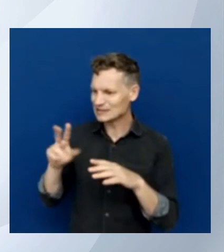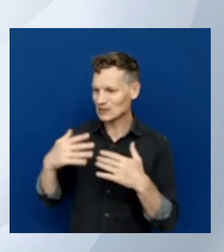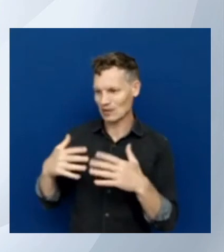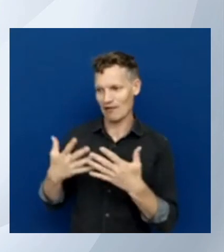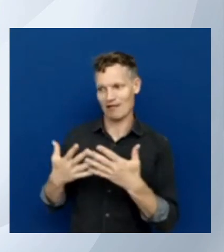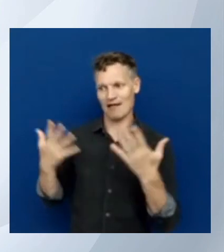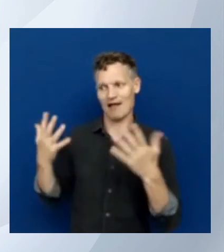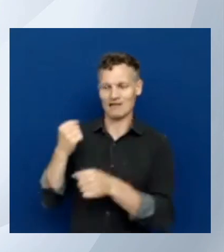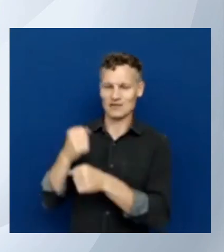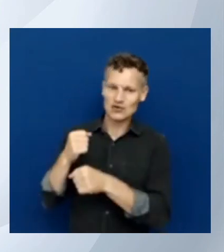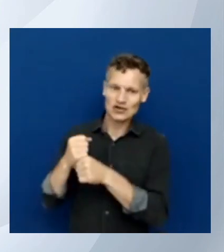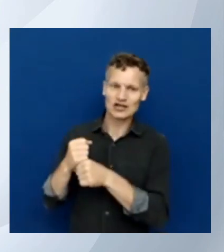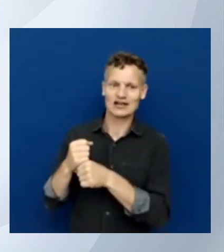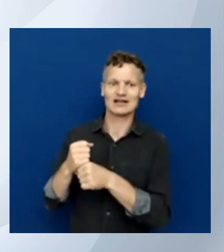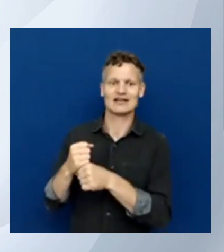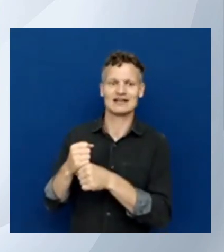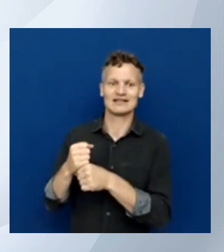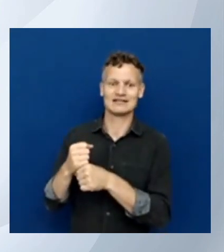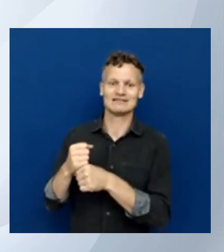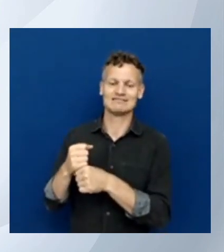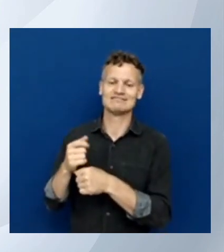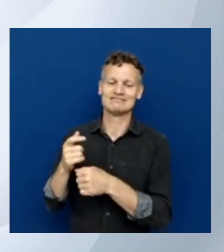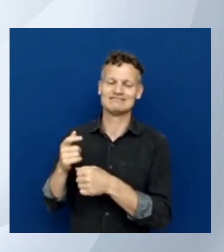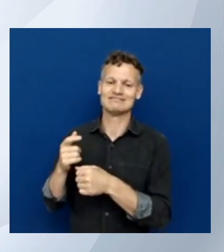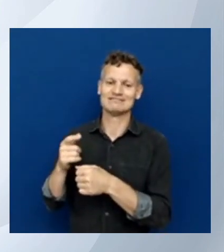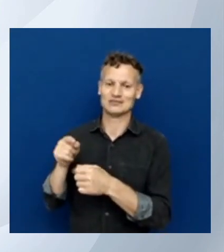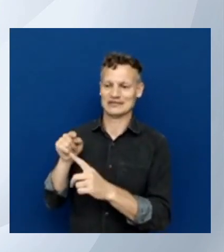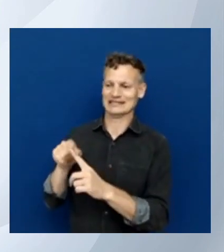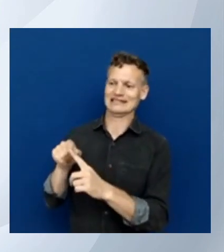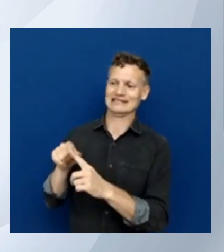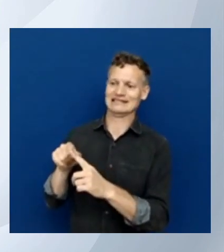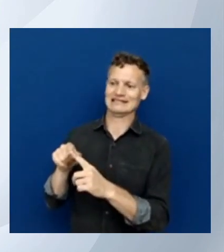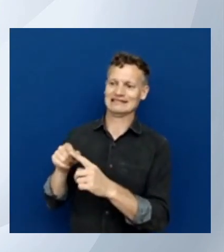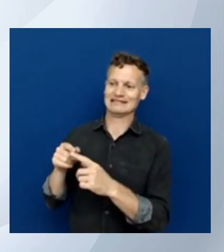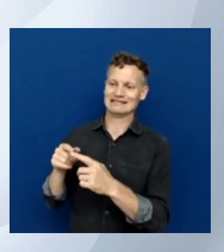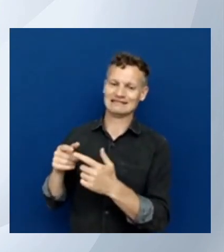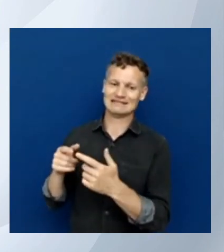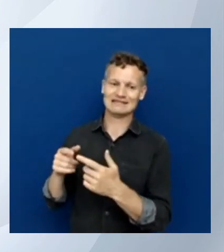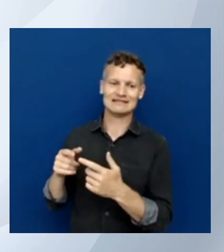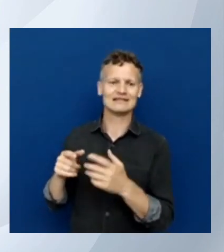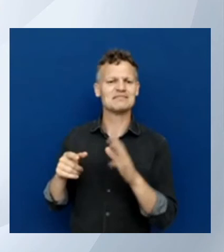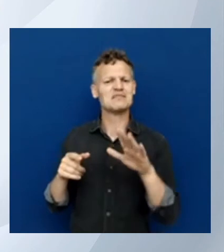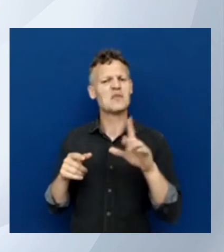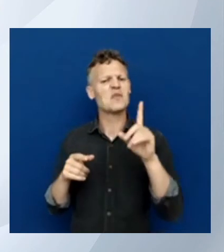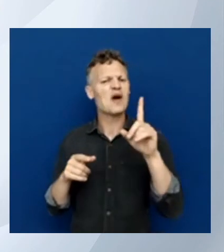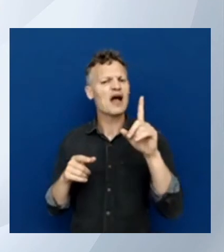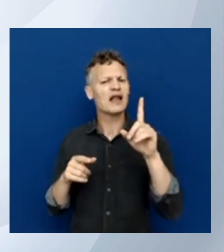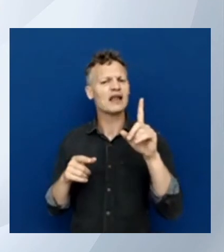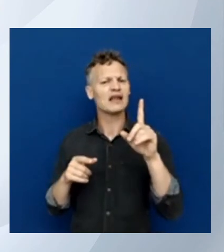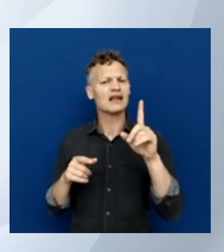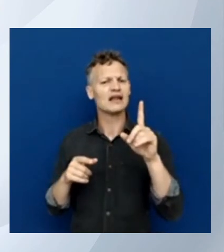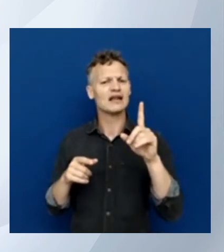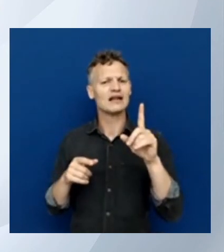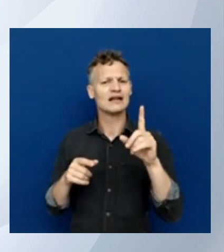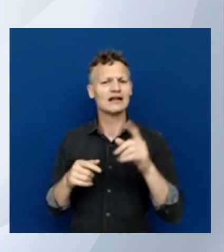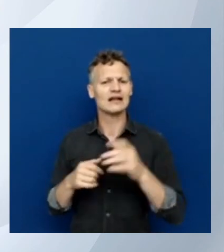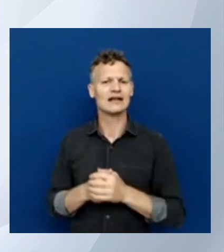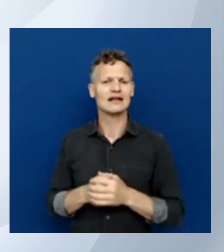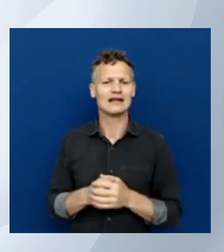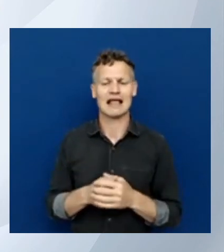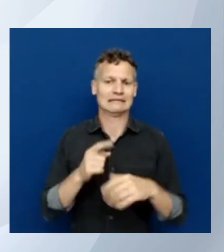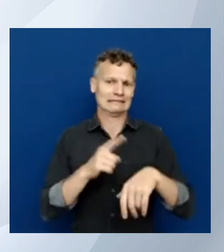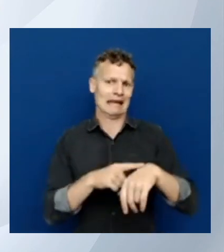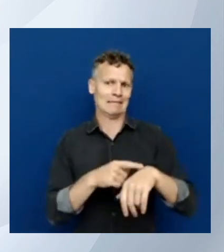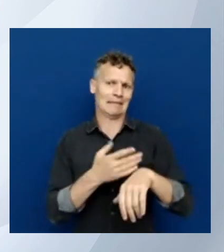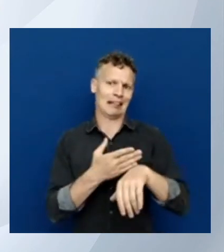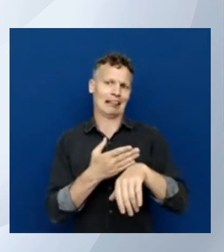engagements I think hey and I noticed one thing and probably we'll run over time a little bit but I wanted